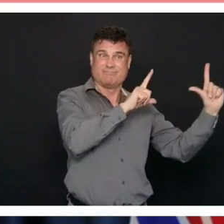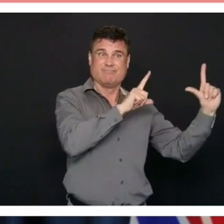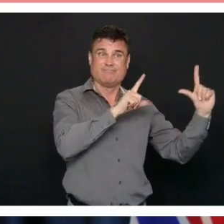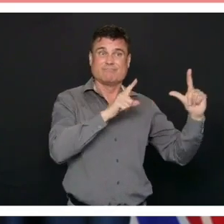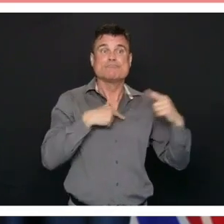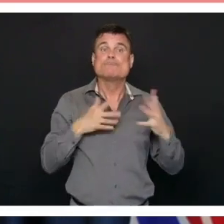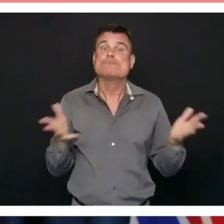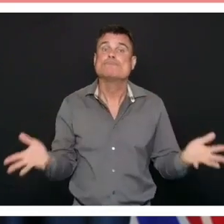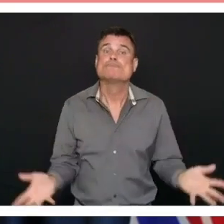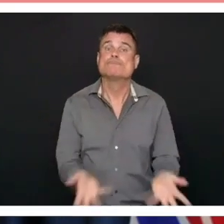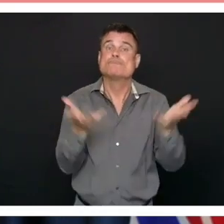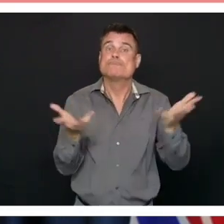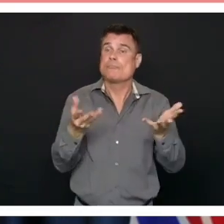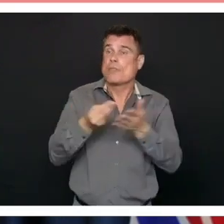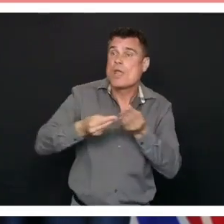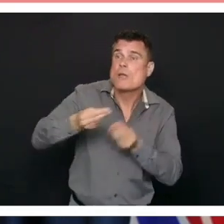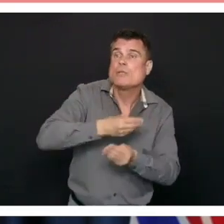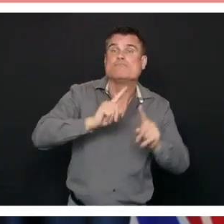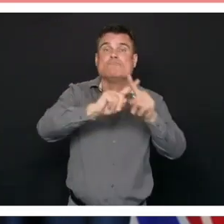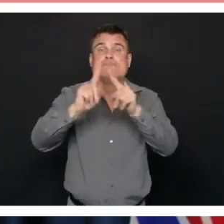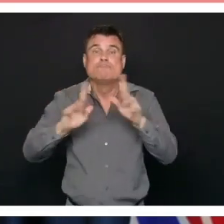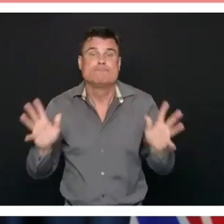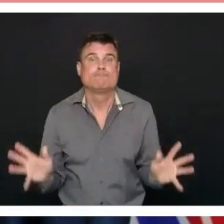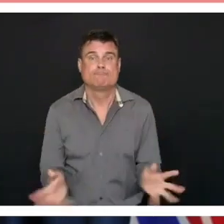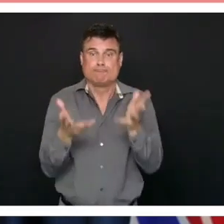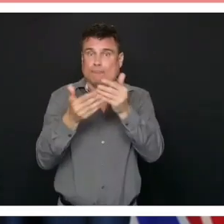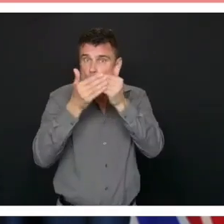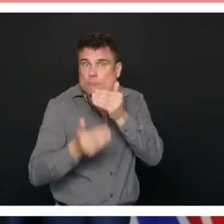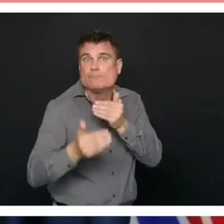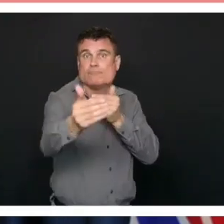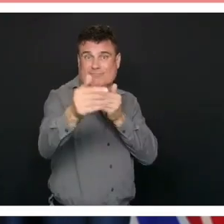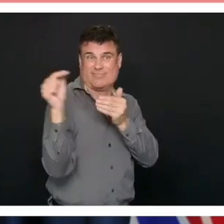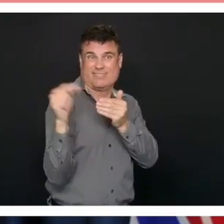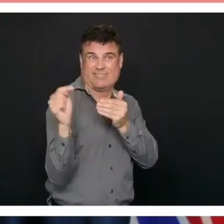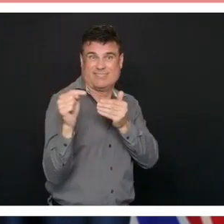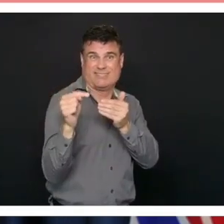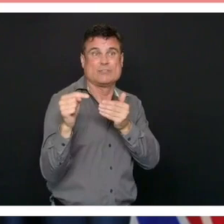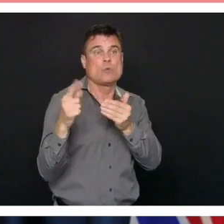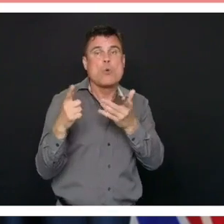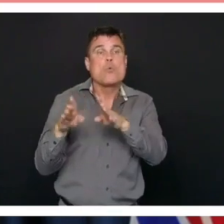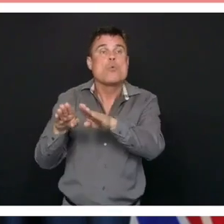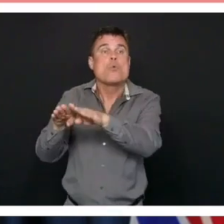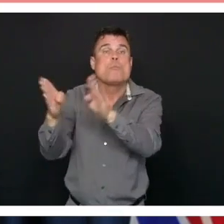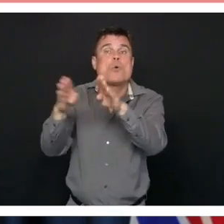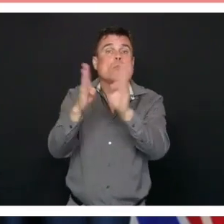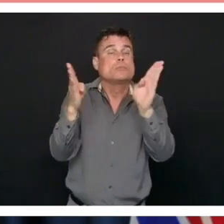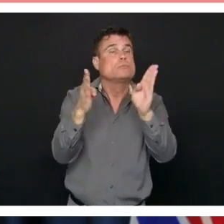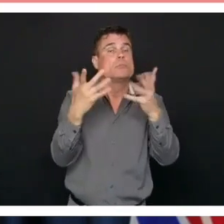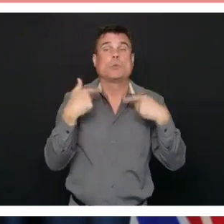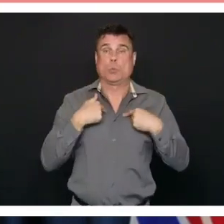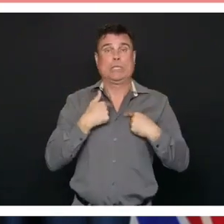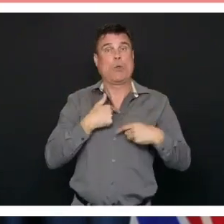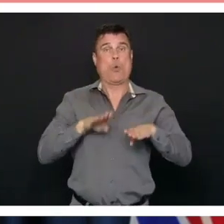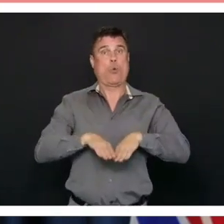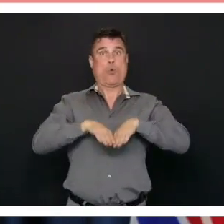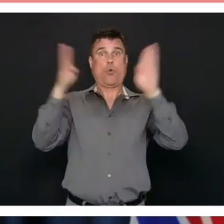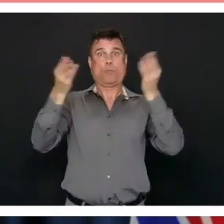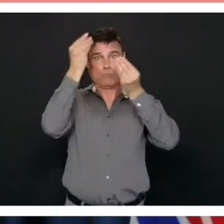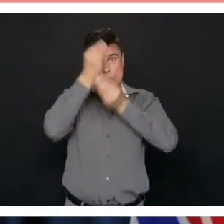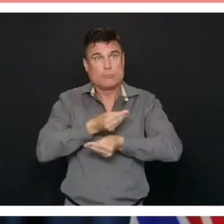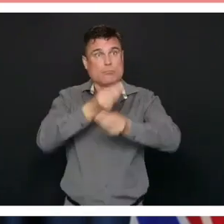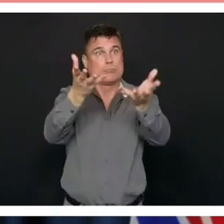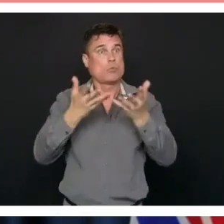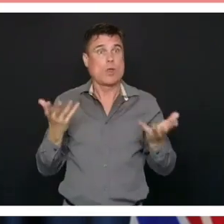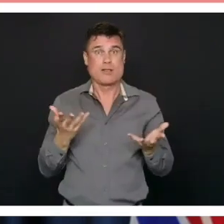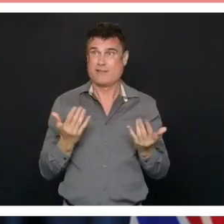to say to those who made a significant sacrifice by having their surgeries cancelled that they're at the top of the priority list for us going